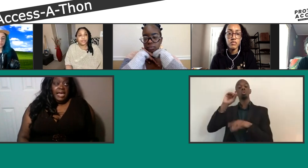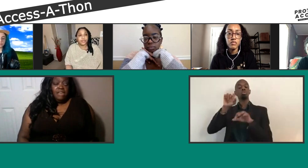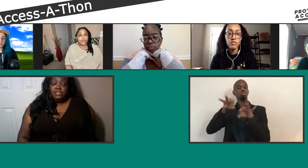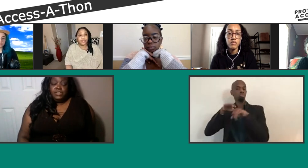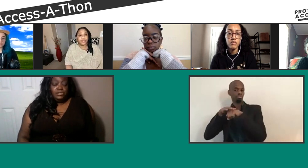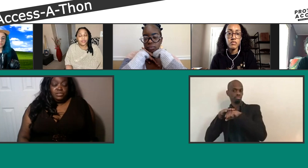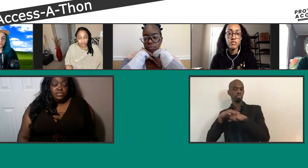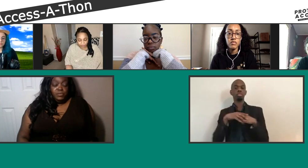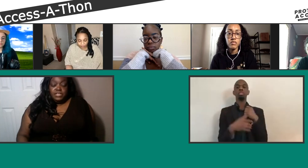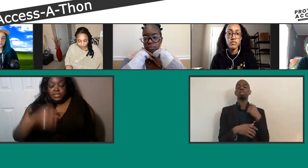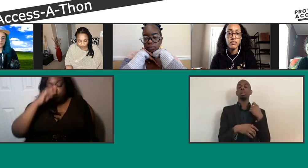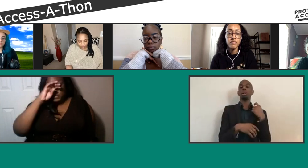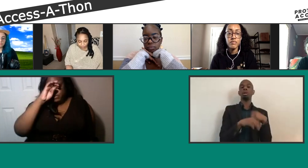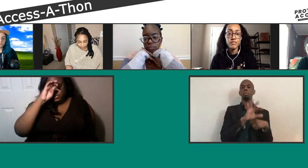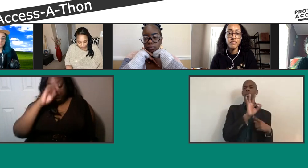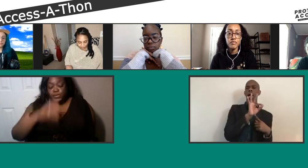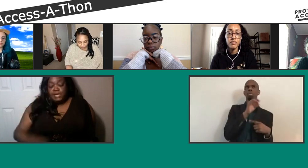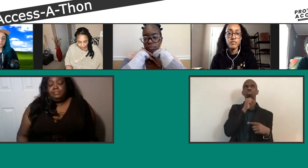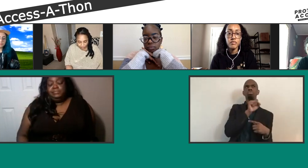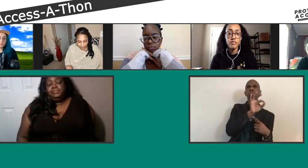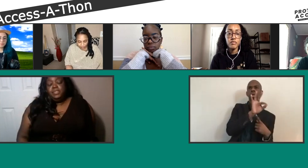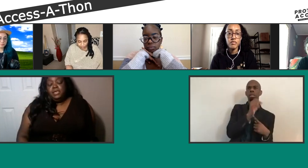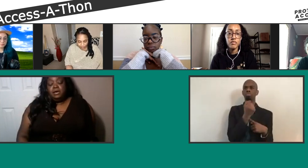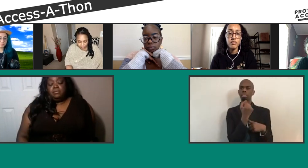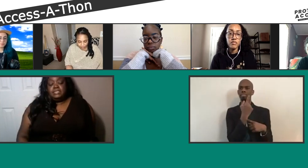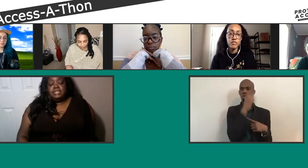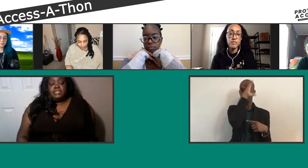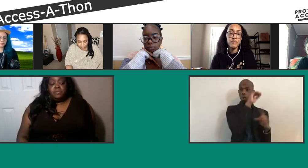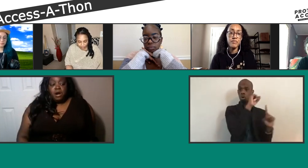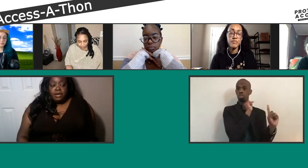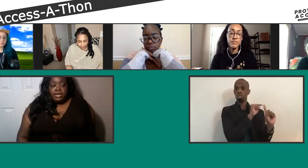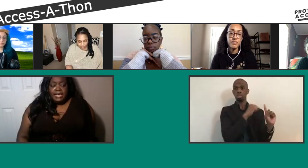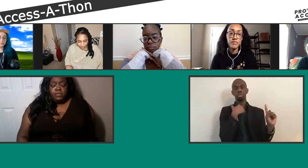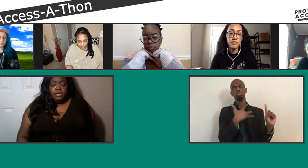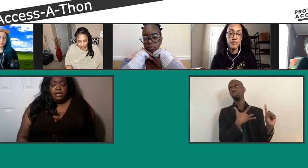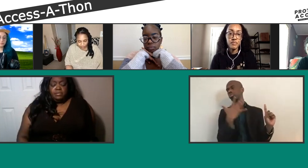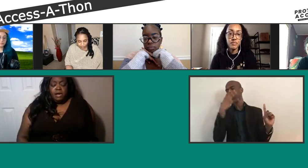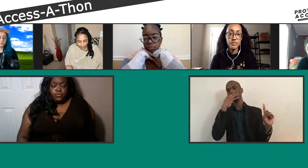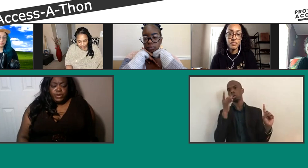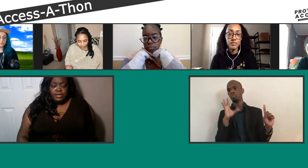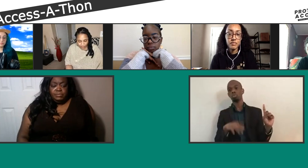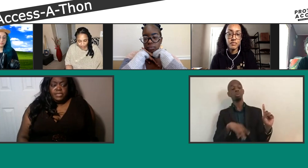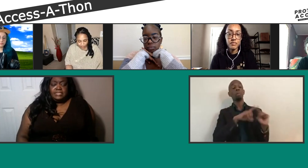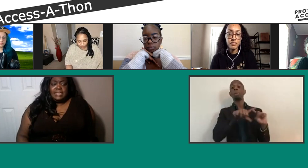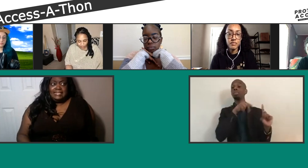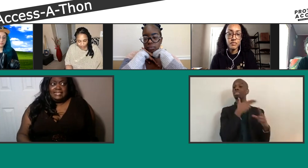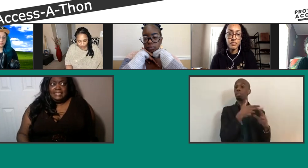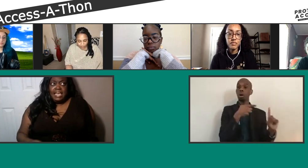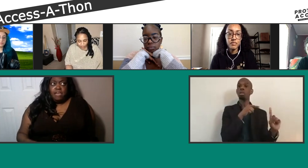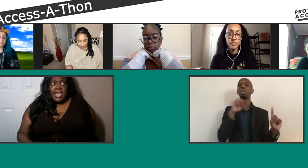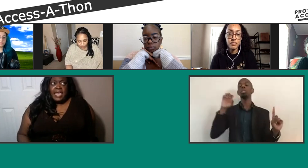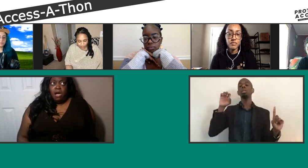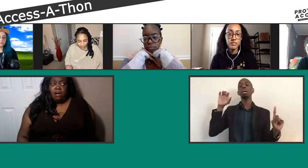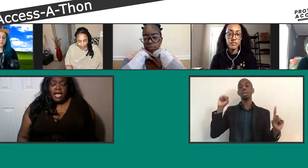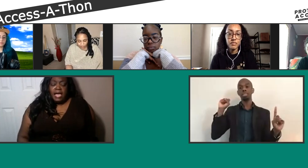And I have 11 year old, so it makes me a little bit emotional. But his name is Samarian Humphrey. It's S-E